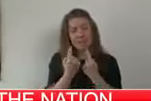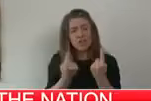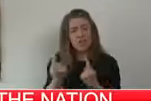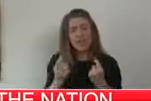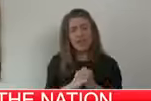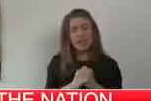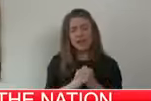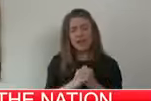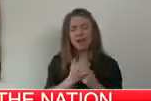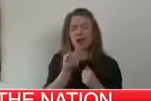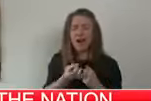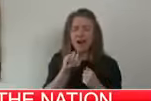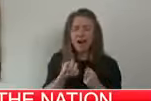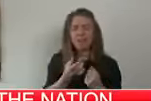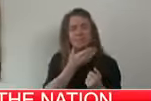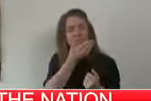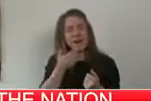unite against COVID-19.